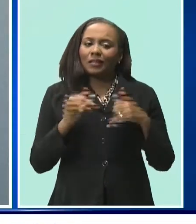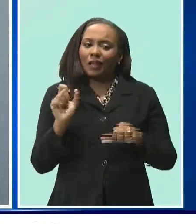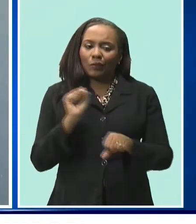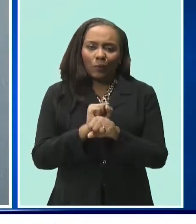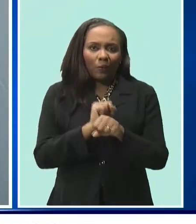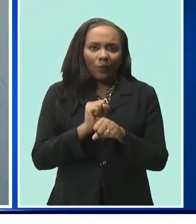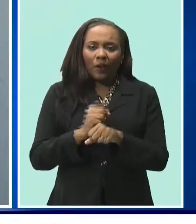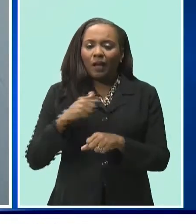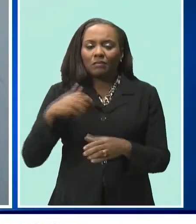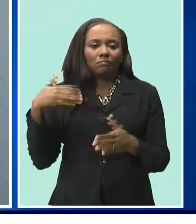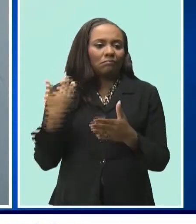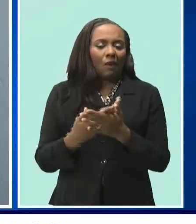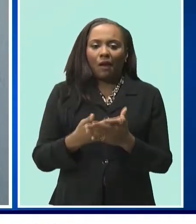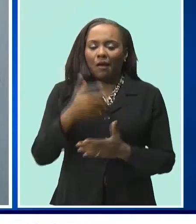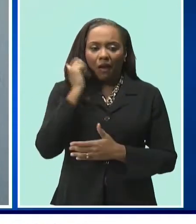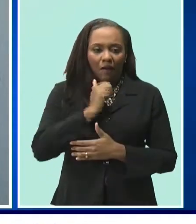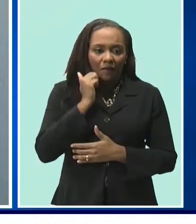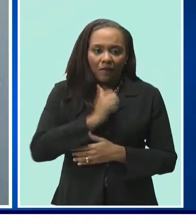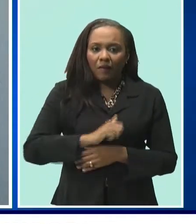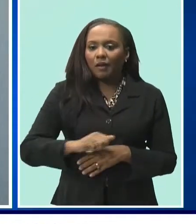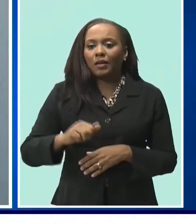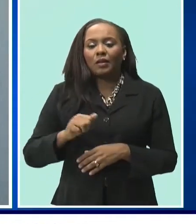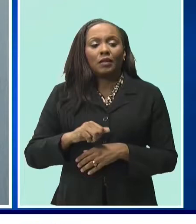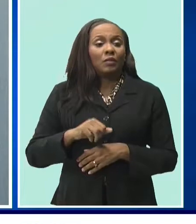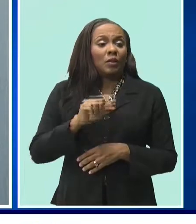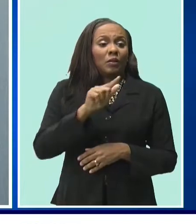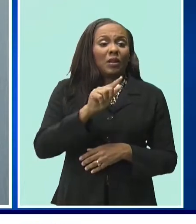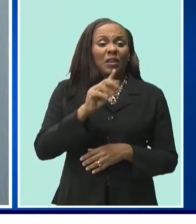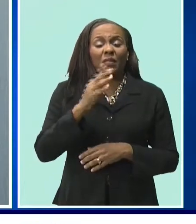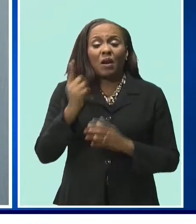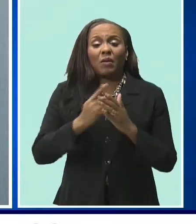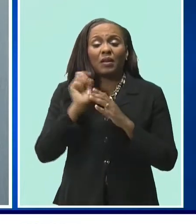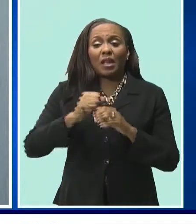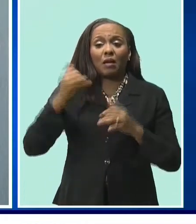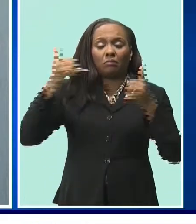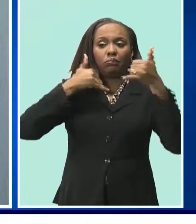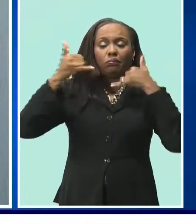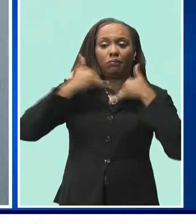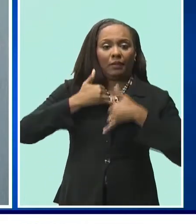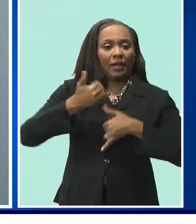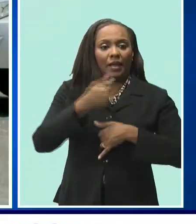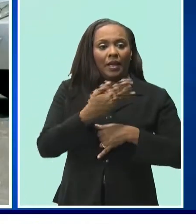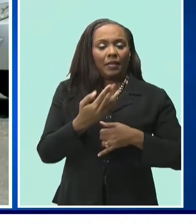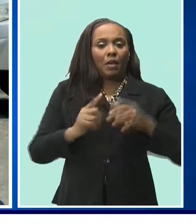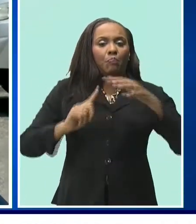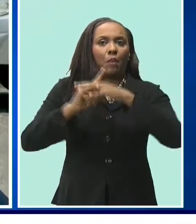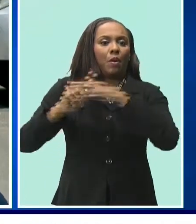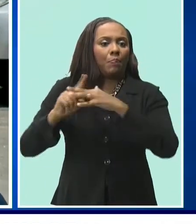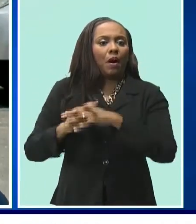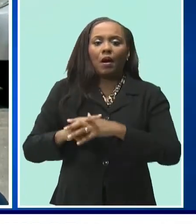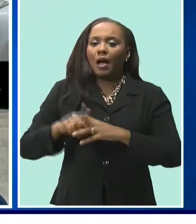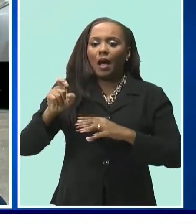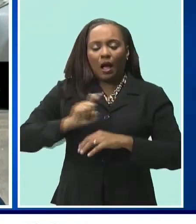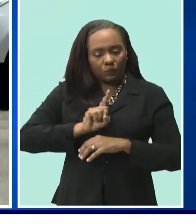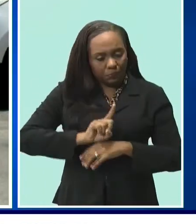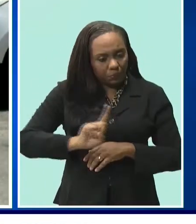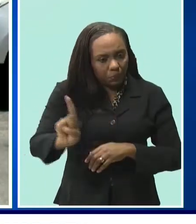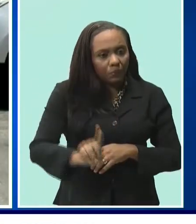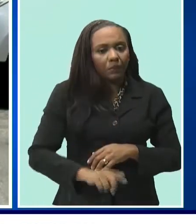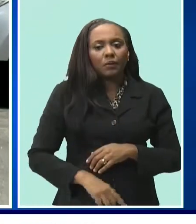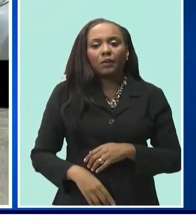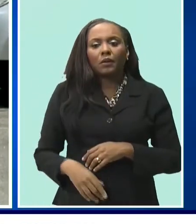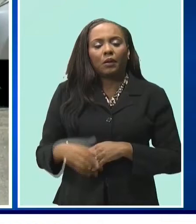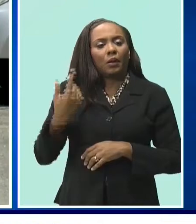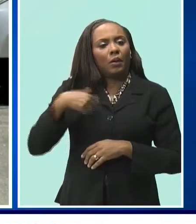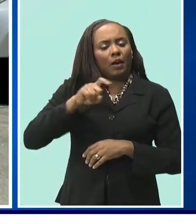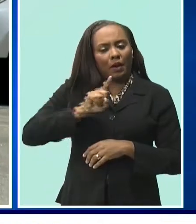I just be here every day on call 24-7. If anything happens, we still have to go there, let the public know that we are still